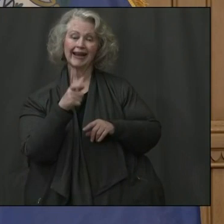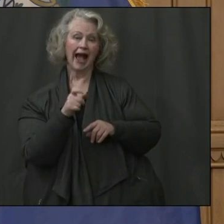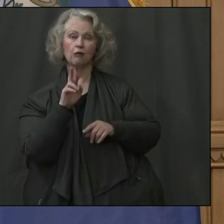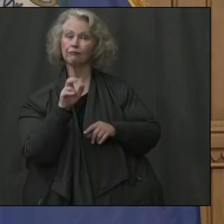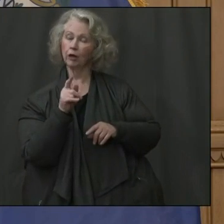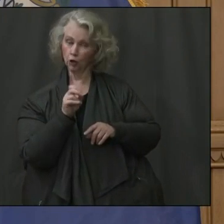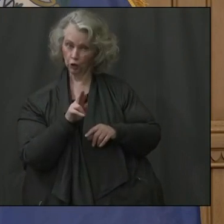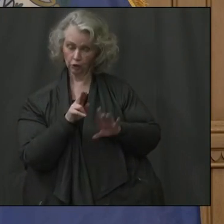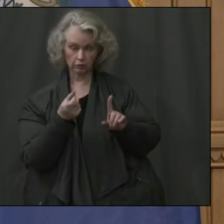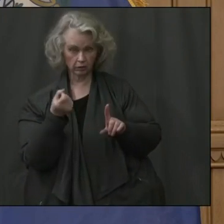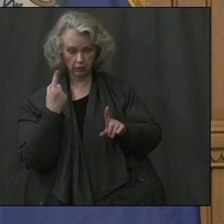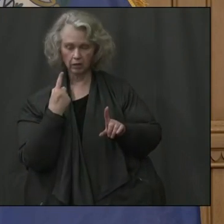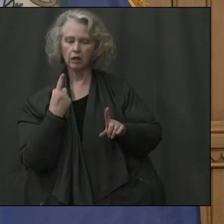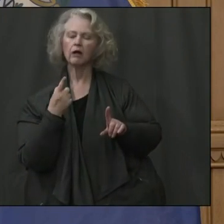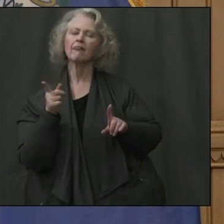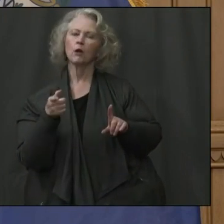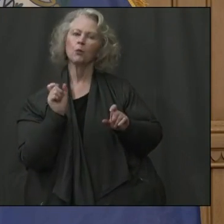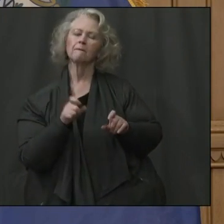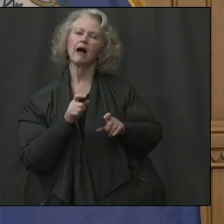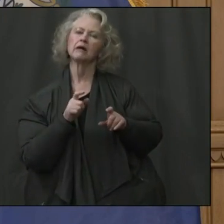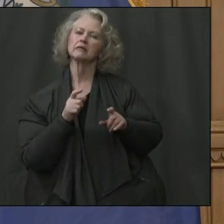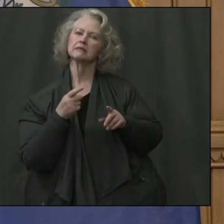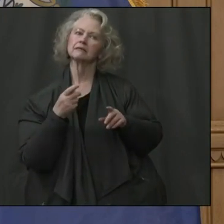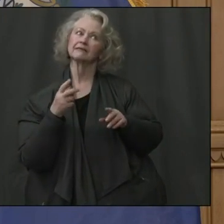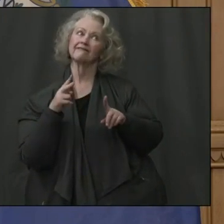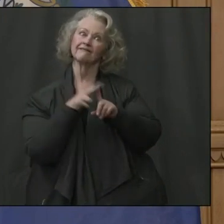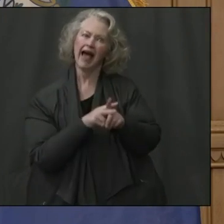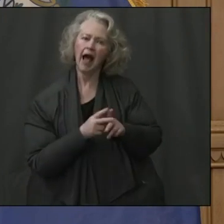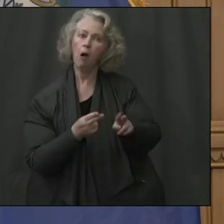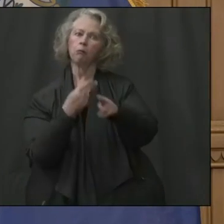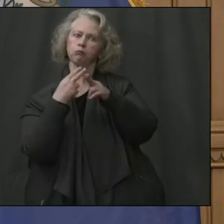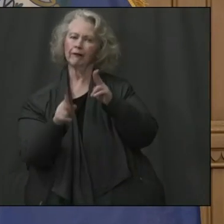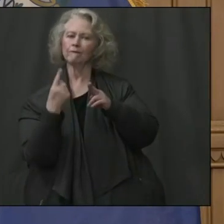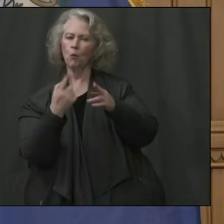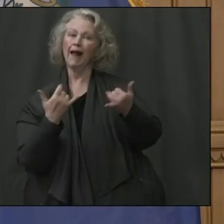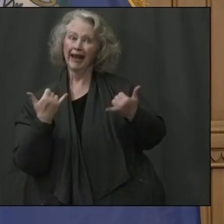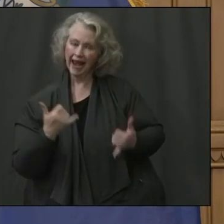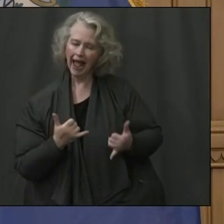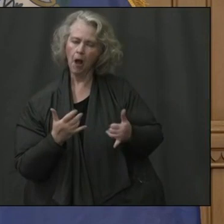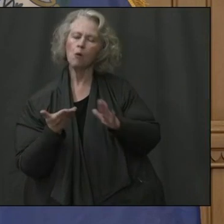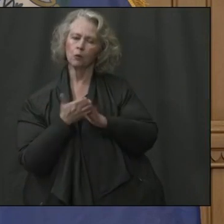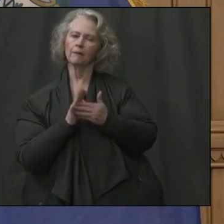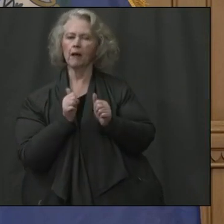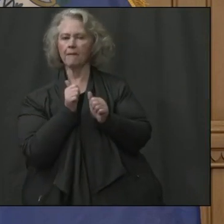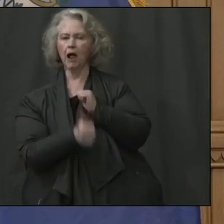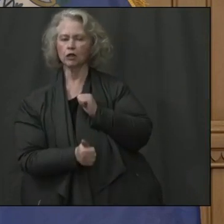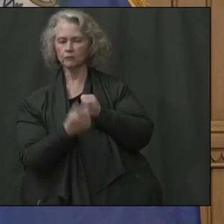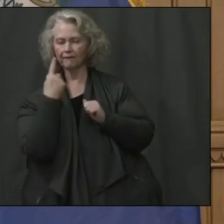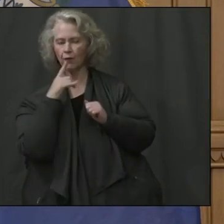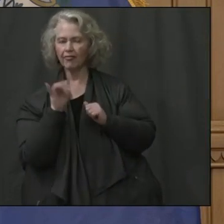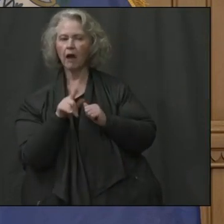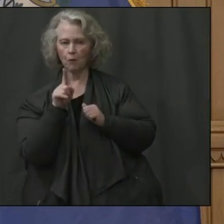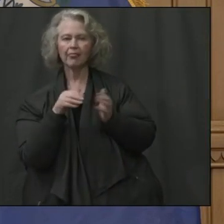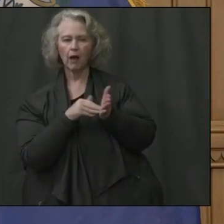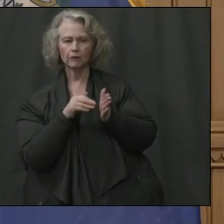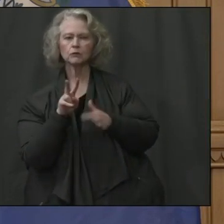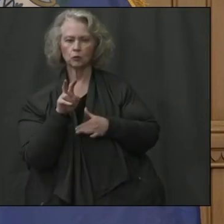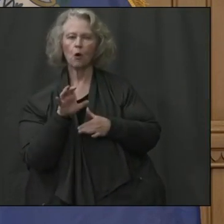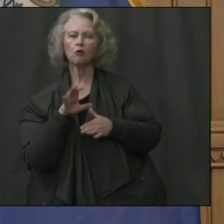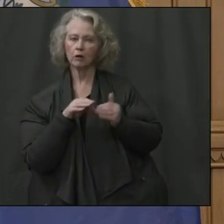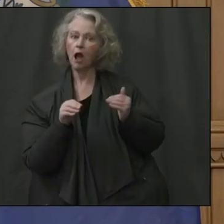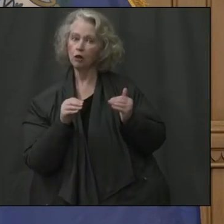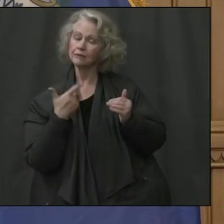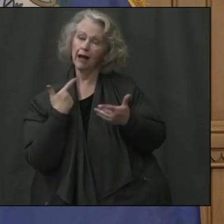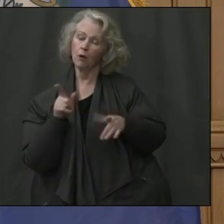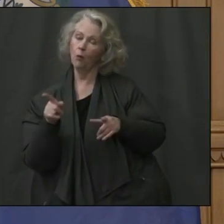file a brief expedited return now to make sure that you are eligible for that $1,200. I want to make sure those folks are not left